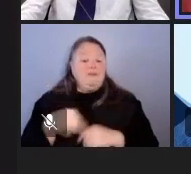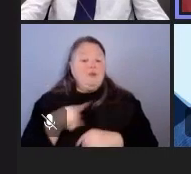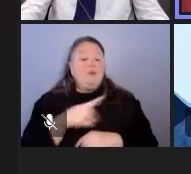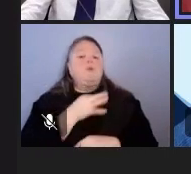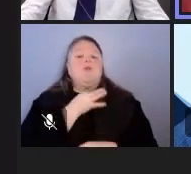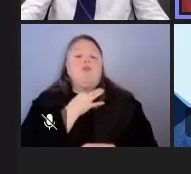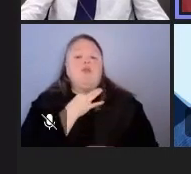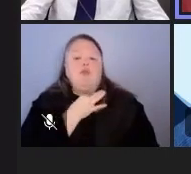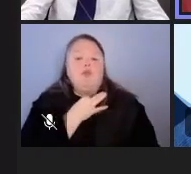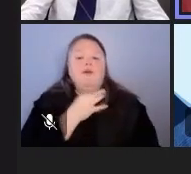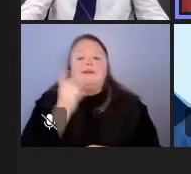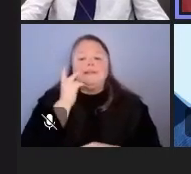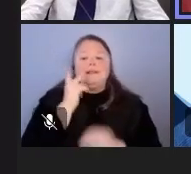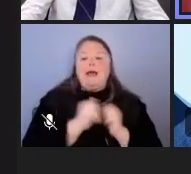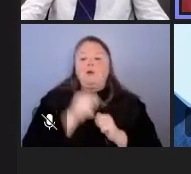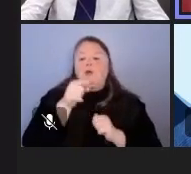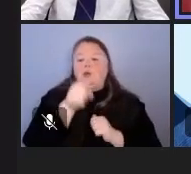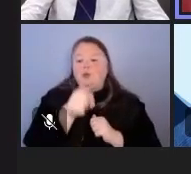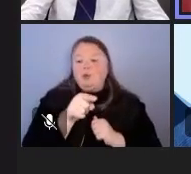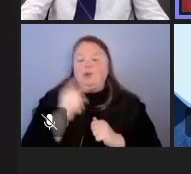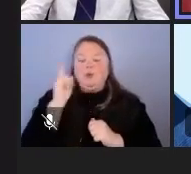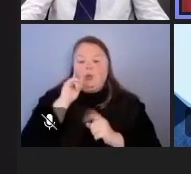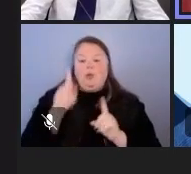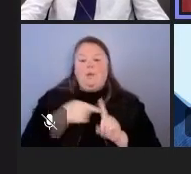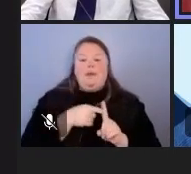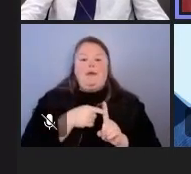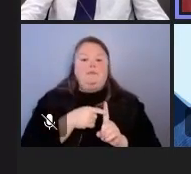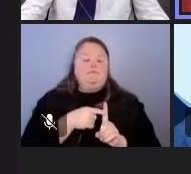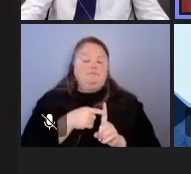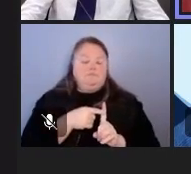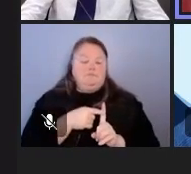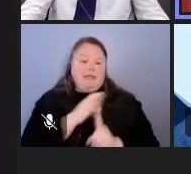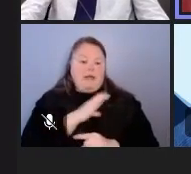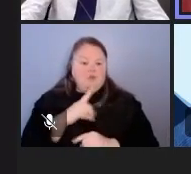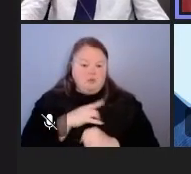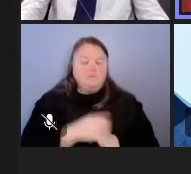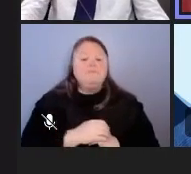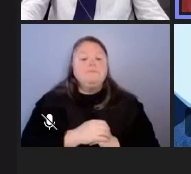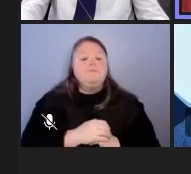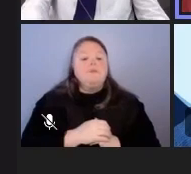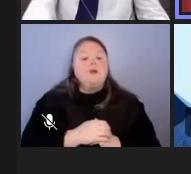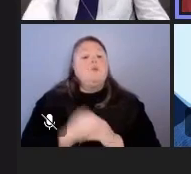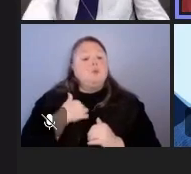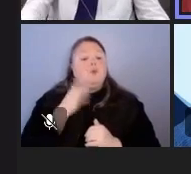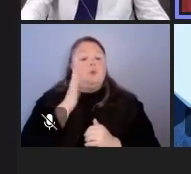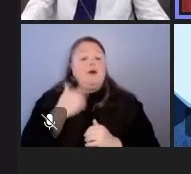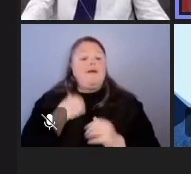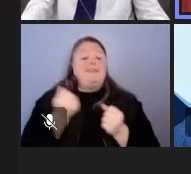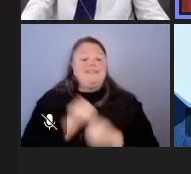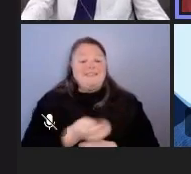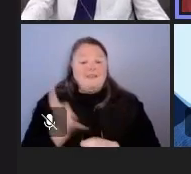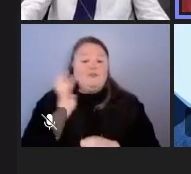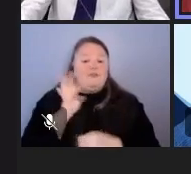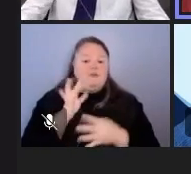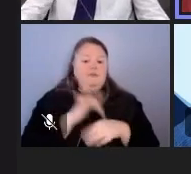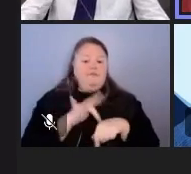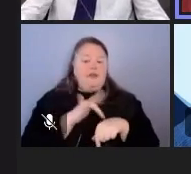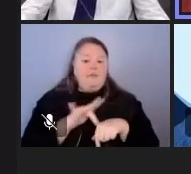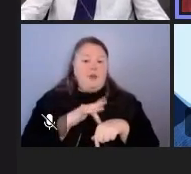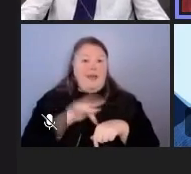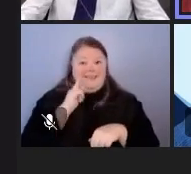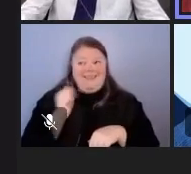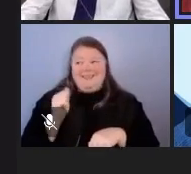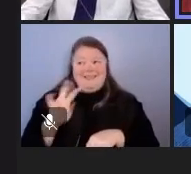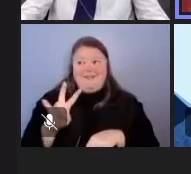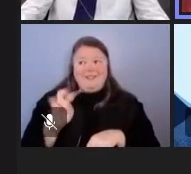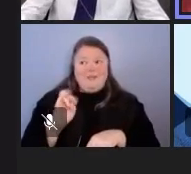curious to see how you heard about the council to begin with and we will have quite a few spots open i think it's somewhere around 8 17